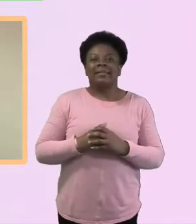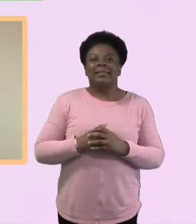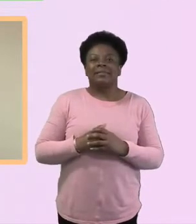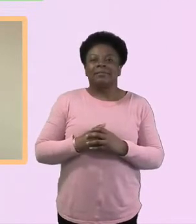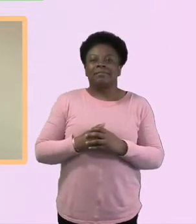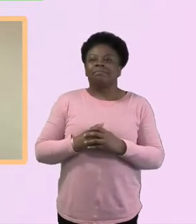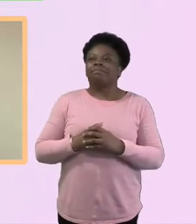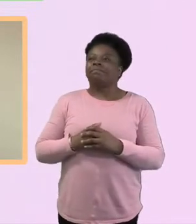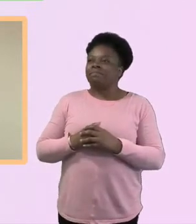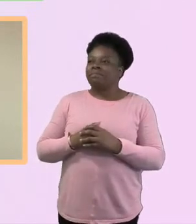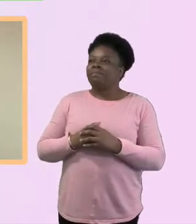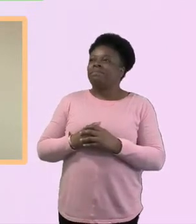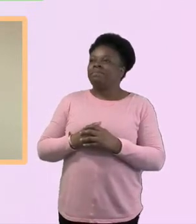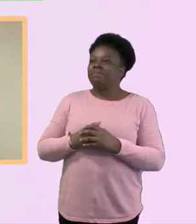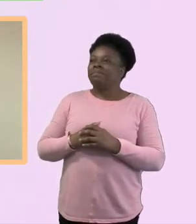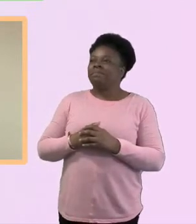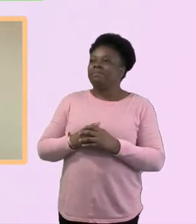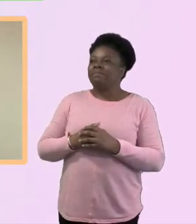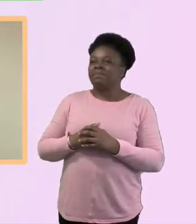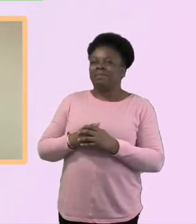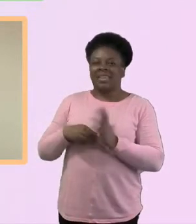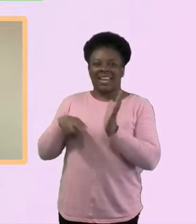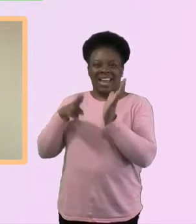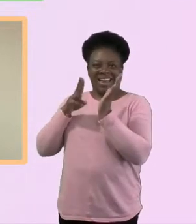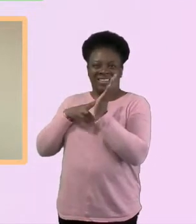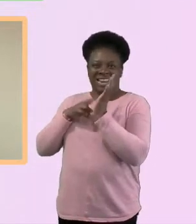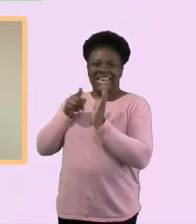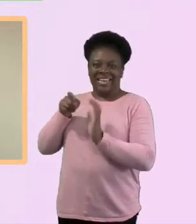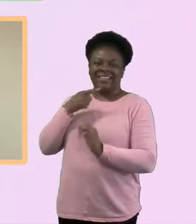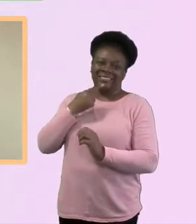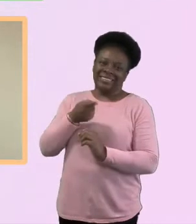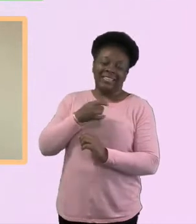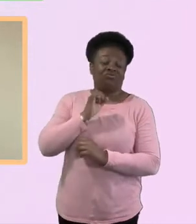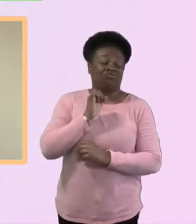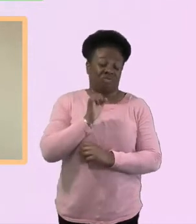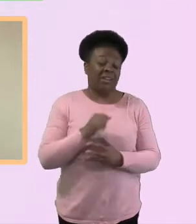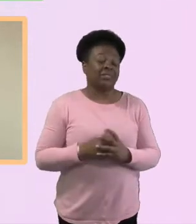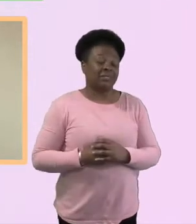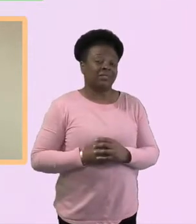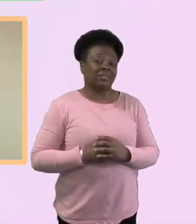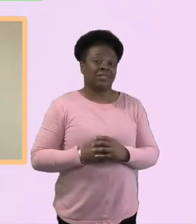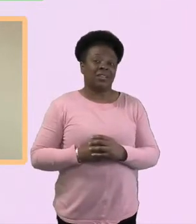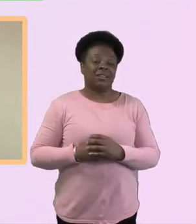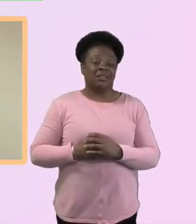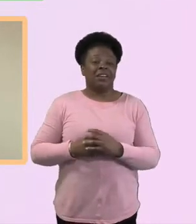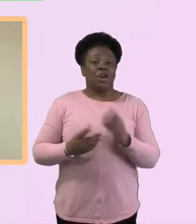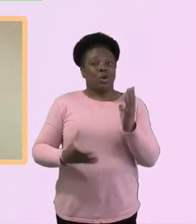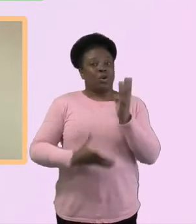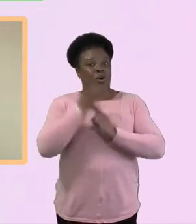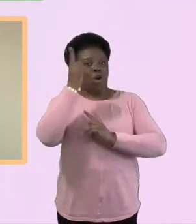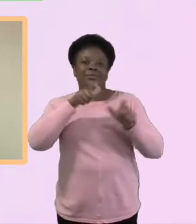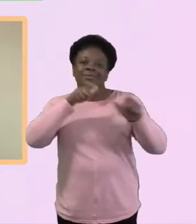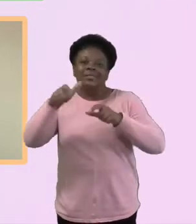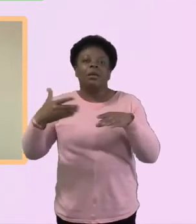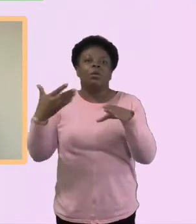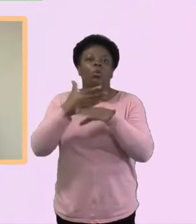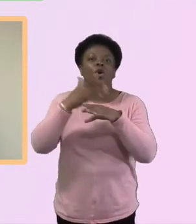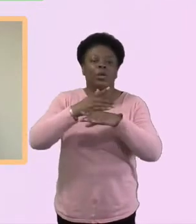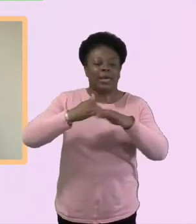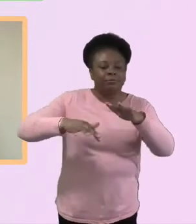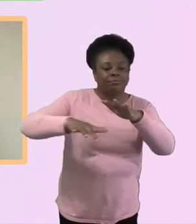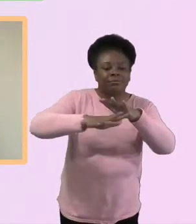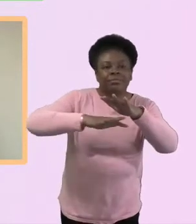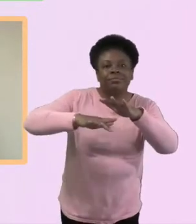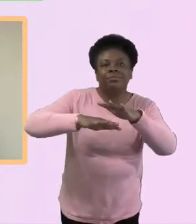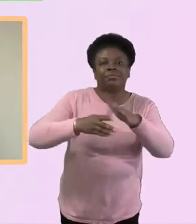absolutely love as well as God at work in unexpected places. And that really, again, really spoke to me. So encouraging anyway, what